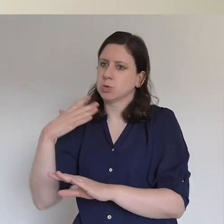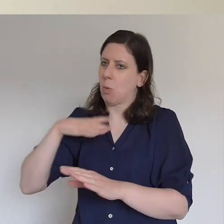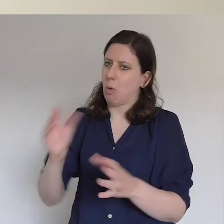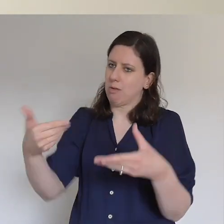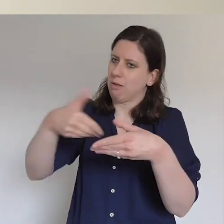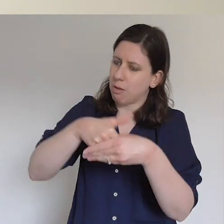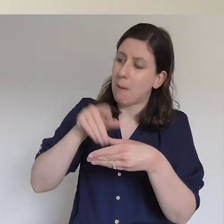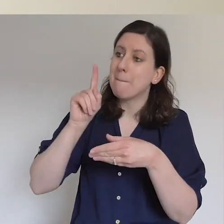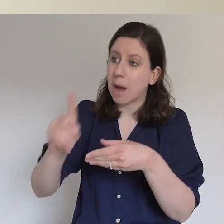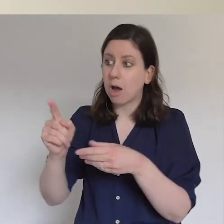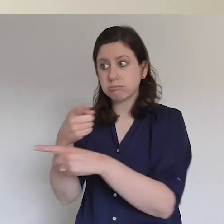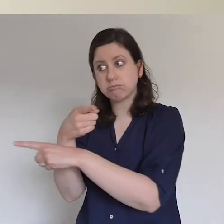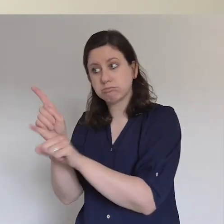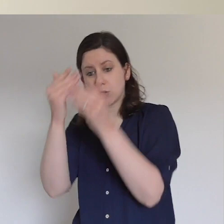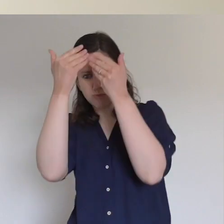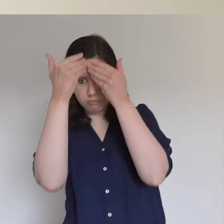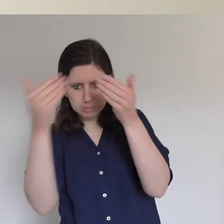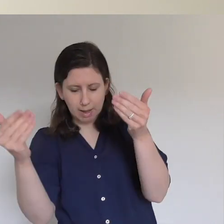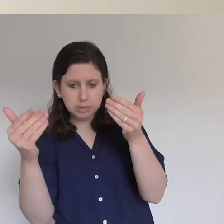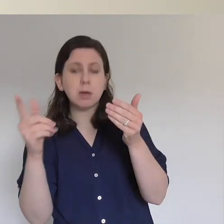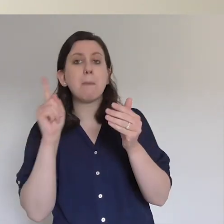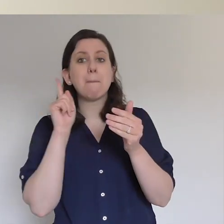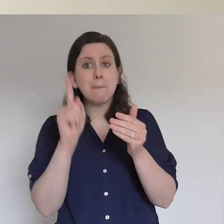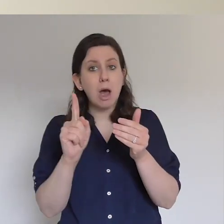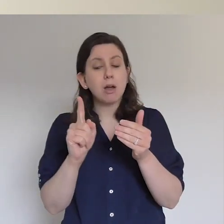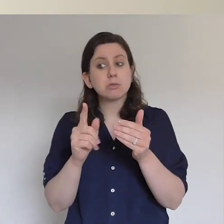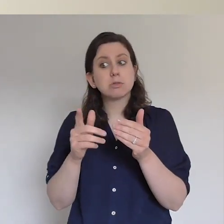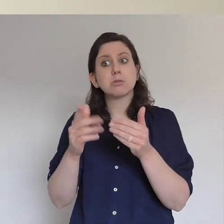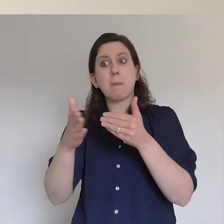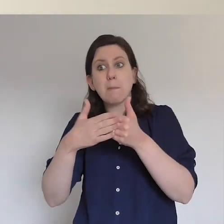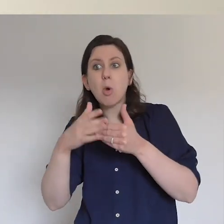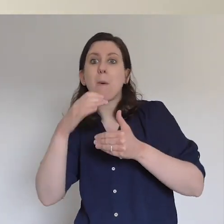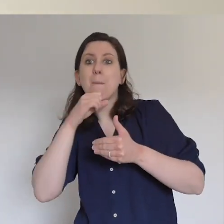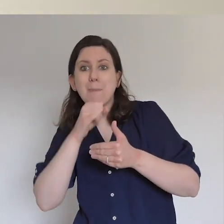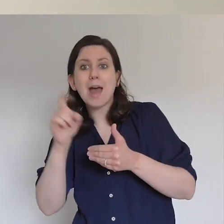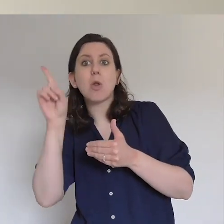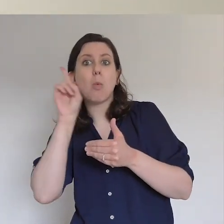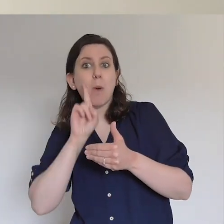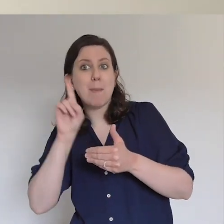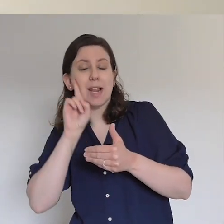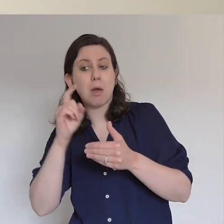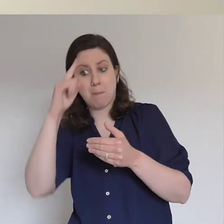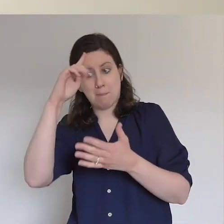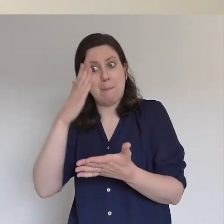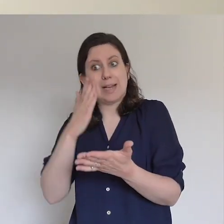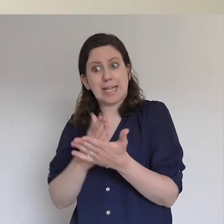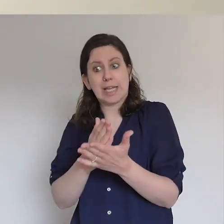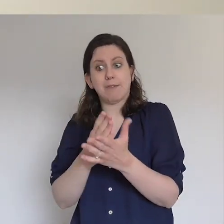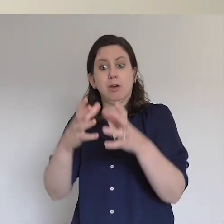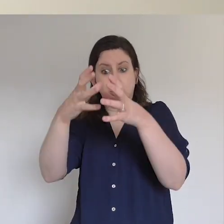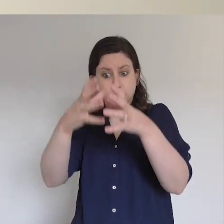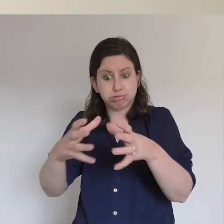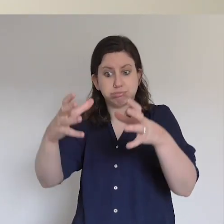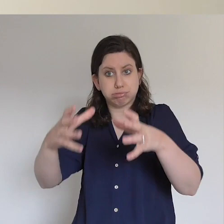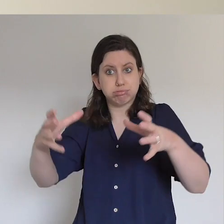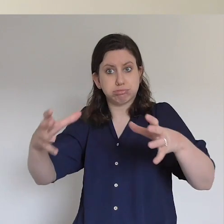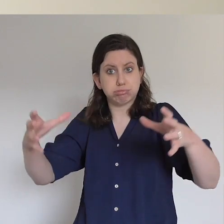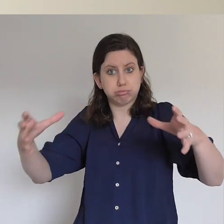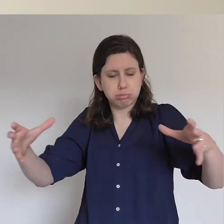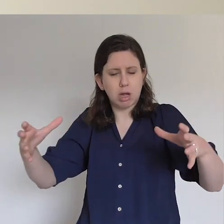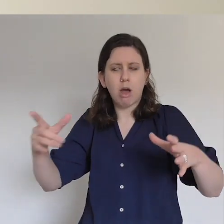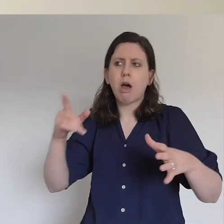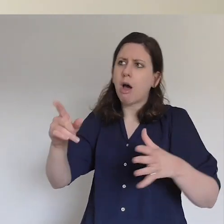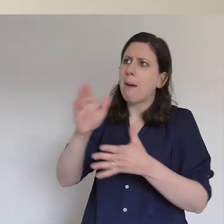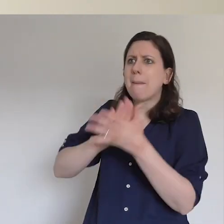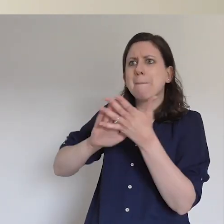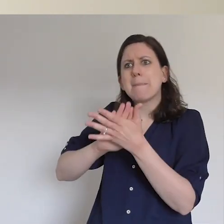Nevertheless, more and more men and women believed in the Lord and were added to their number. As a result, people brought the